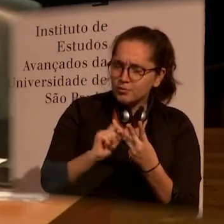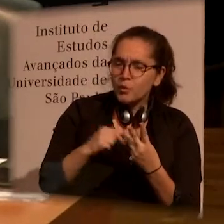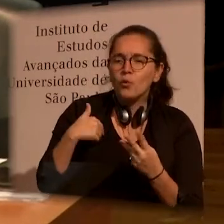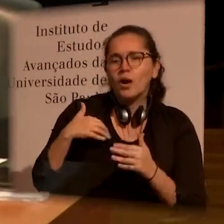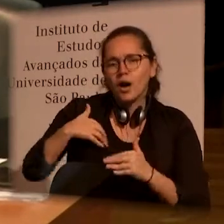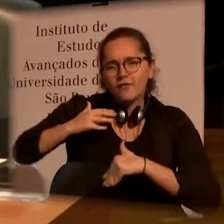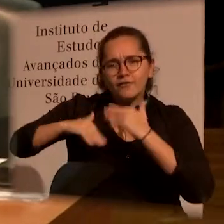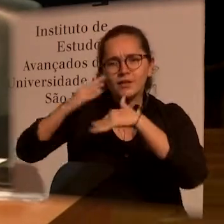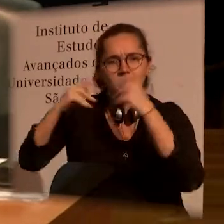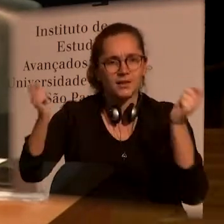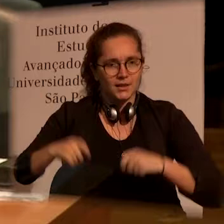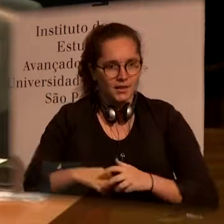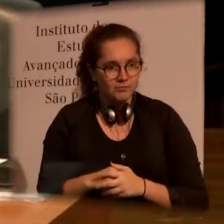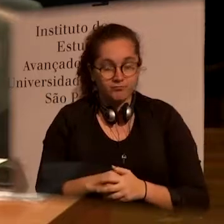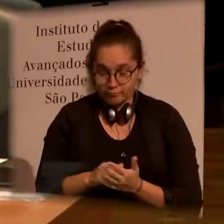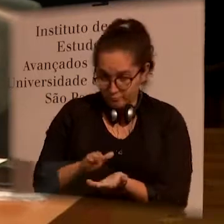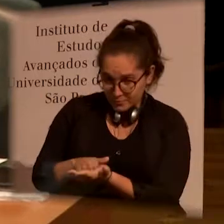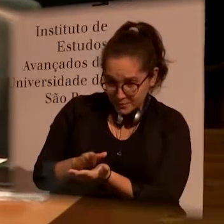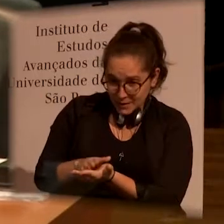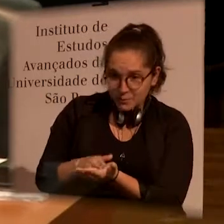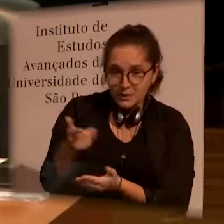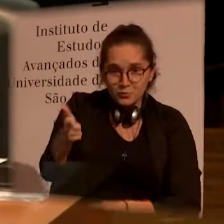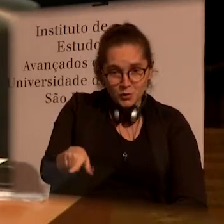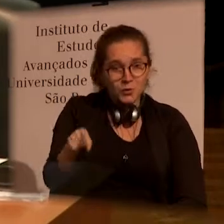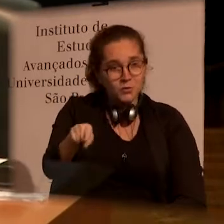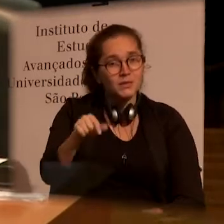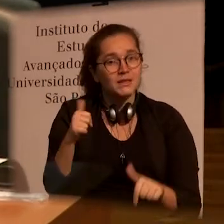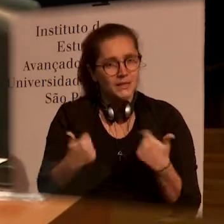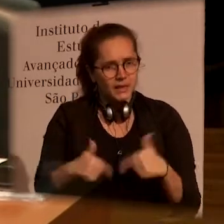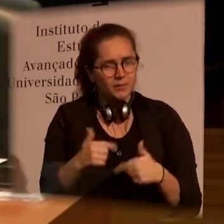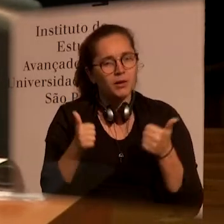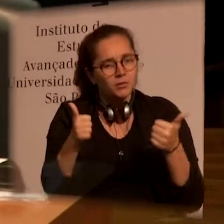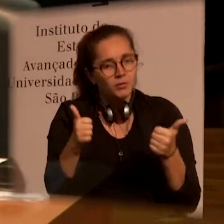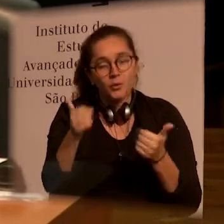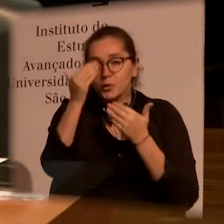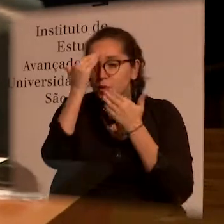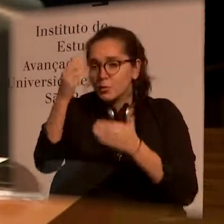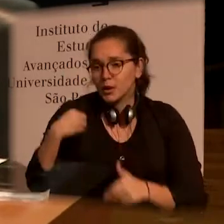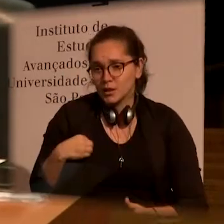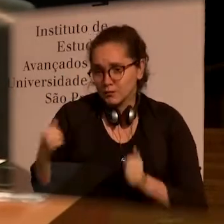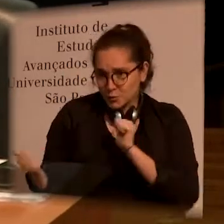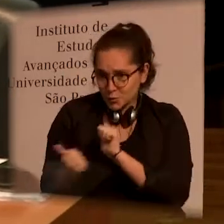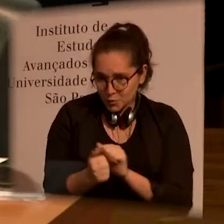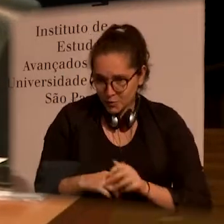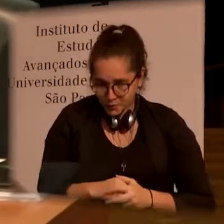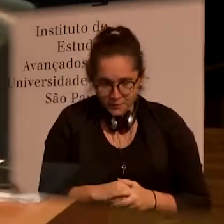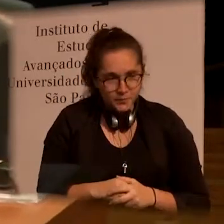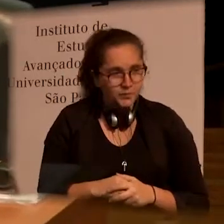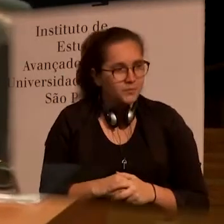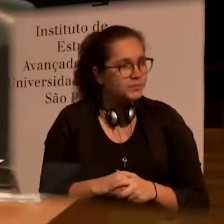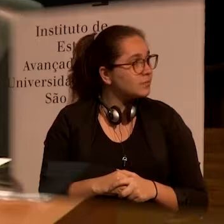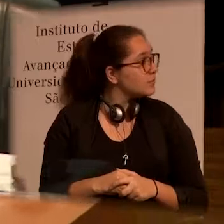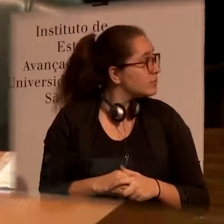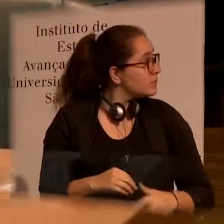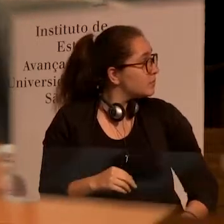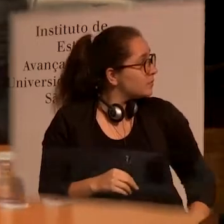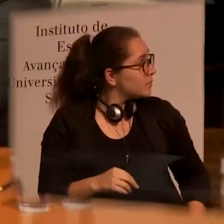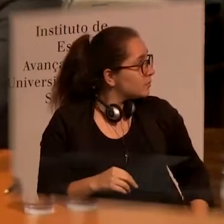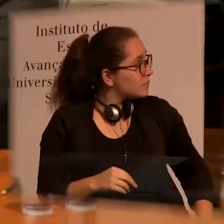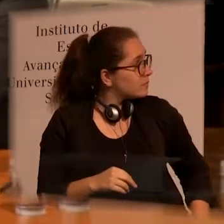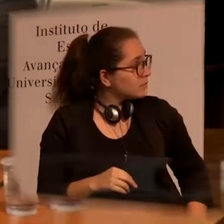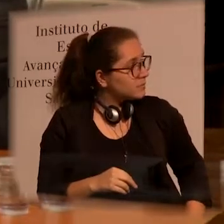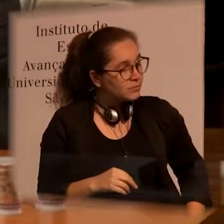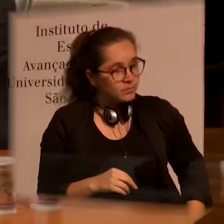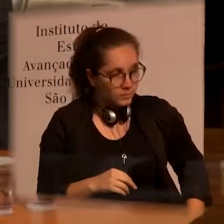know where we could also develop and improve ourselves in this work. Congratulations for the work and welcome to Brazil